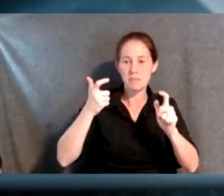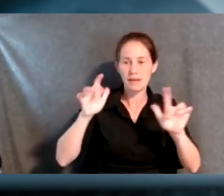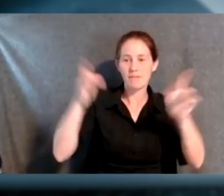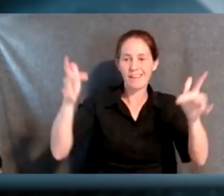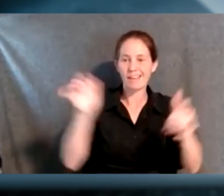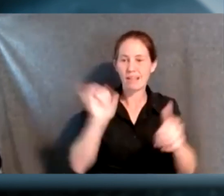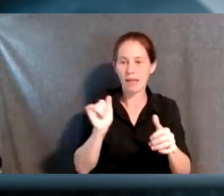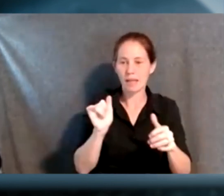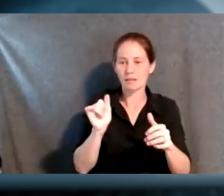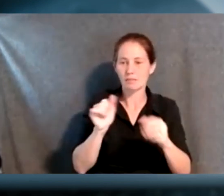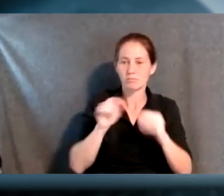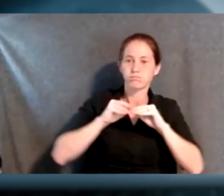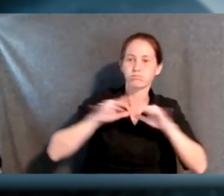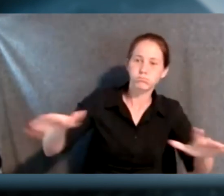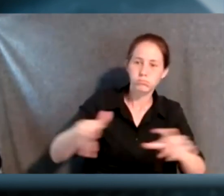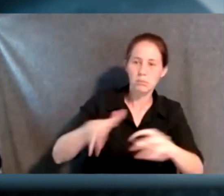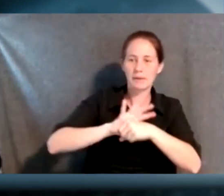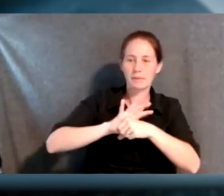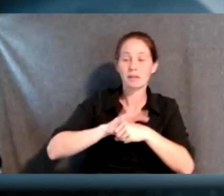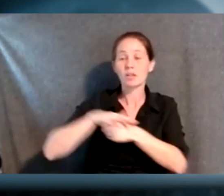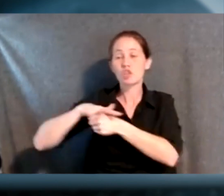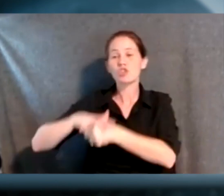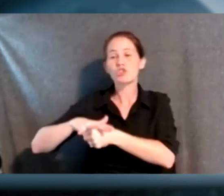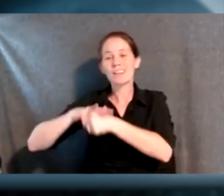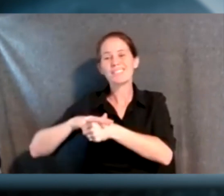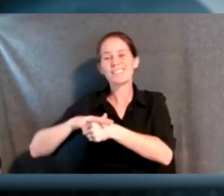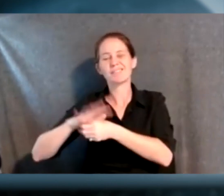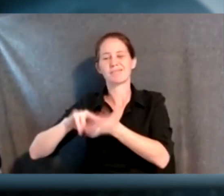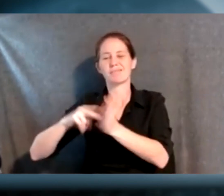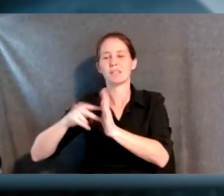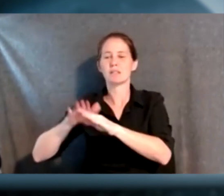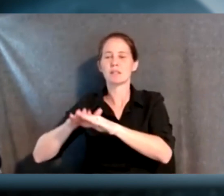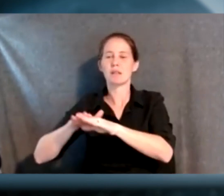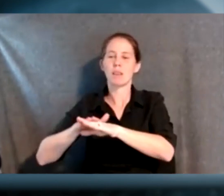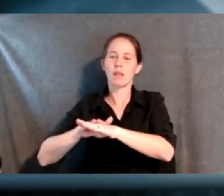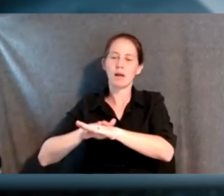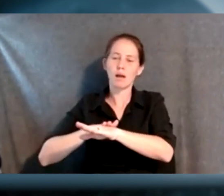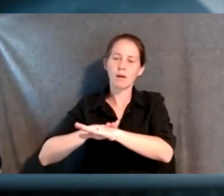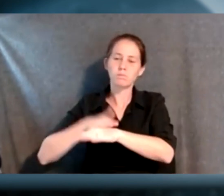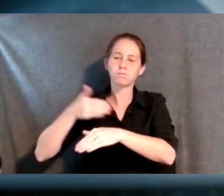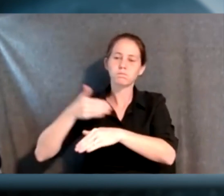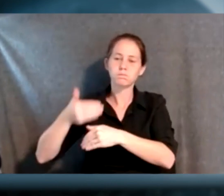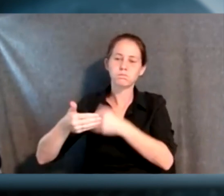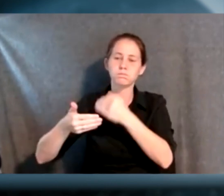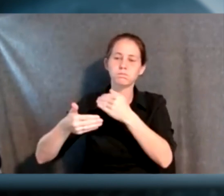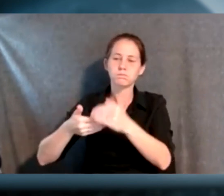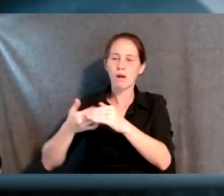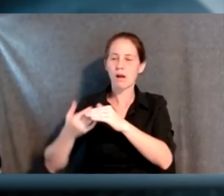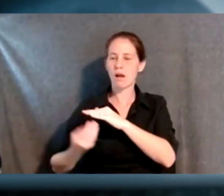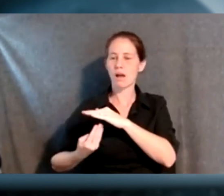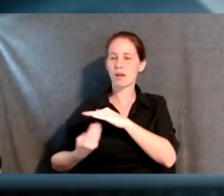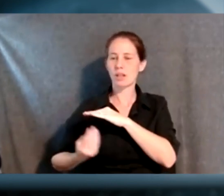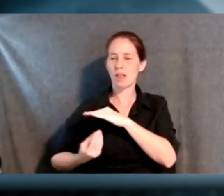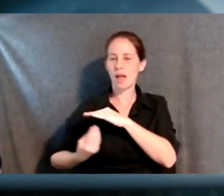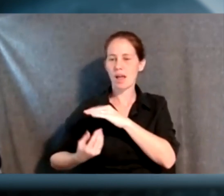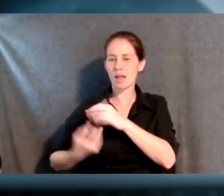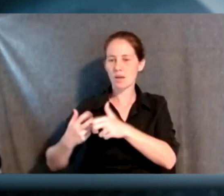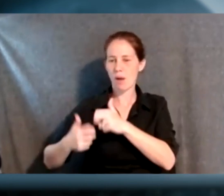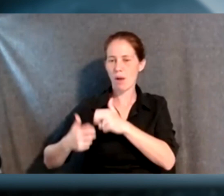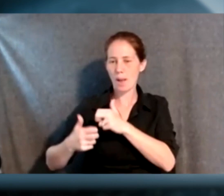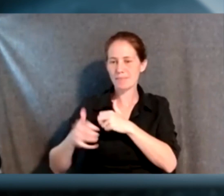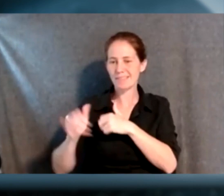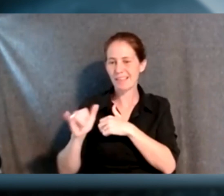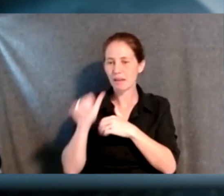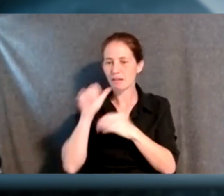whereas stresses are these slow-burning, you know, underlying issues such as, you know,